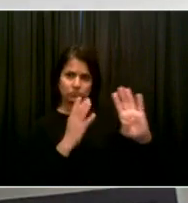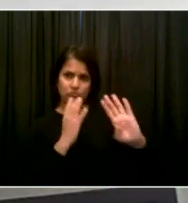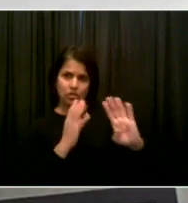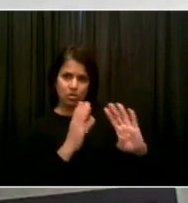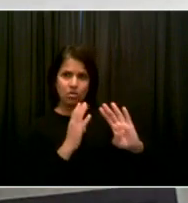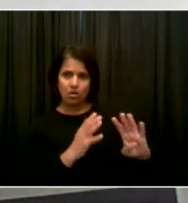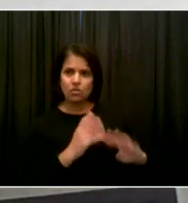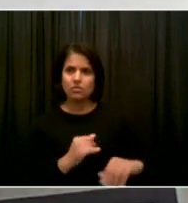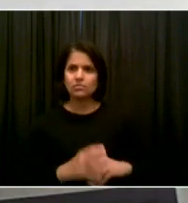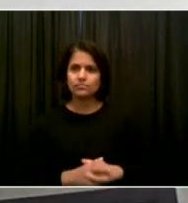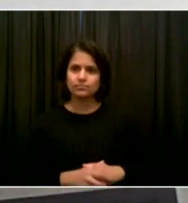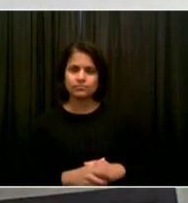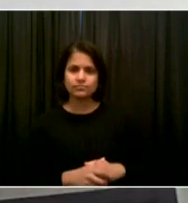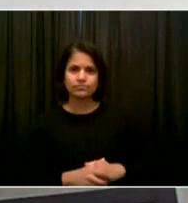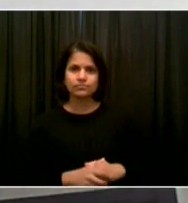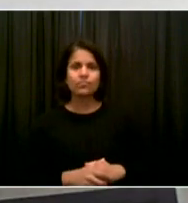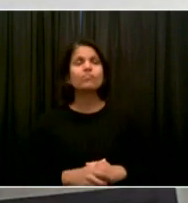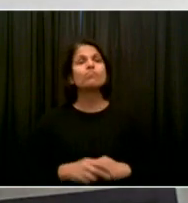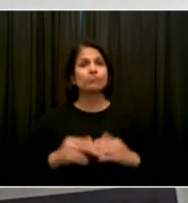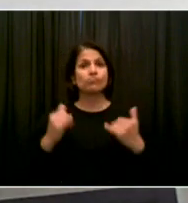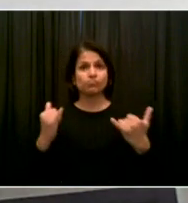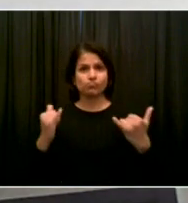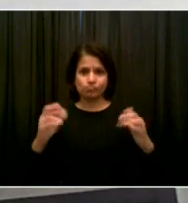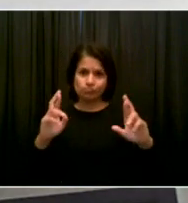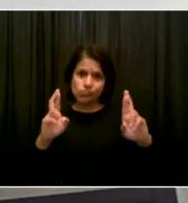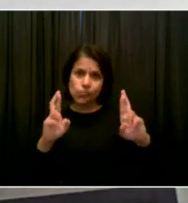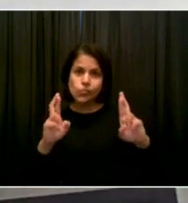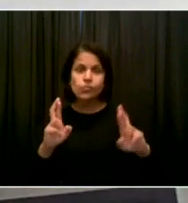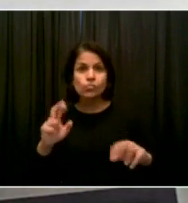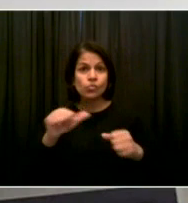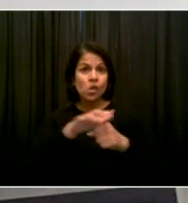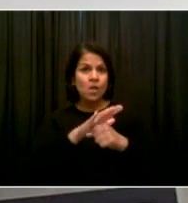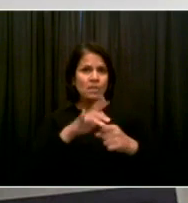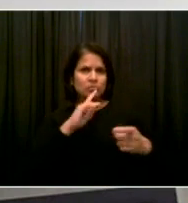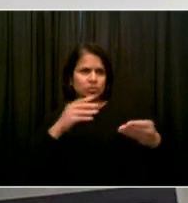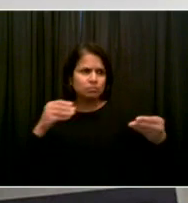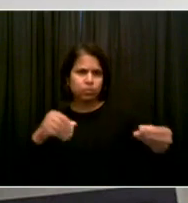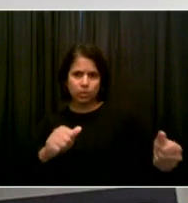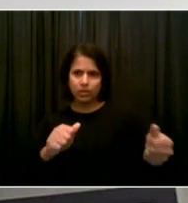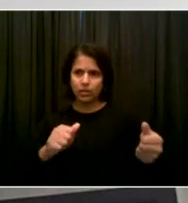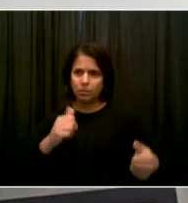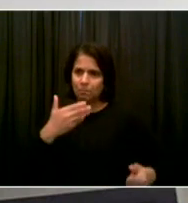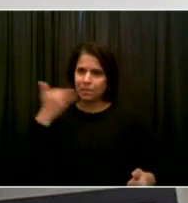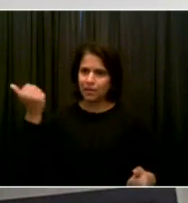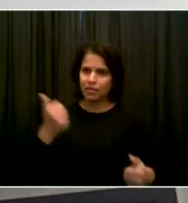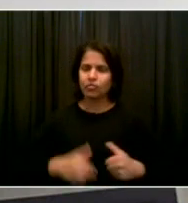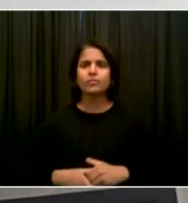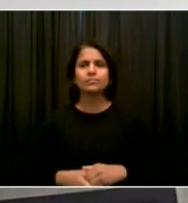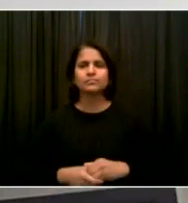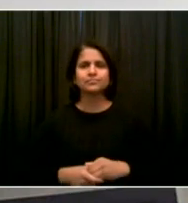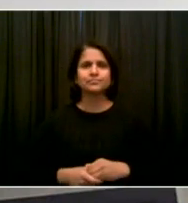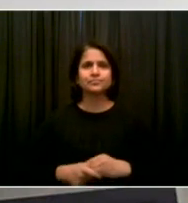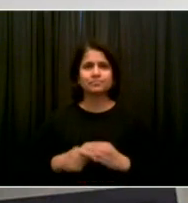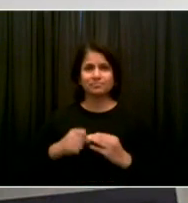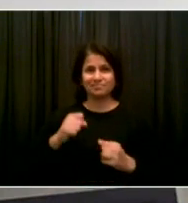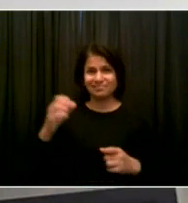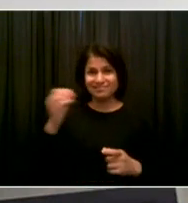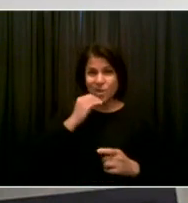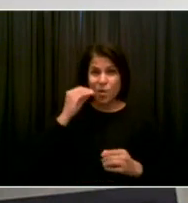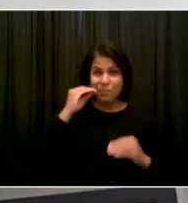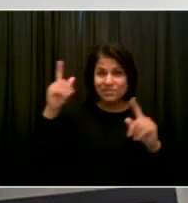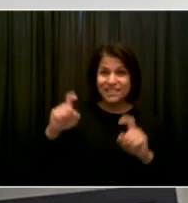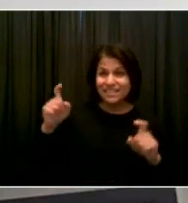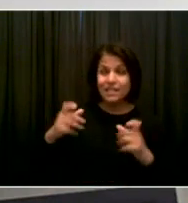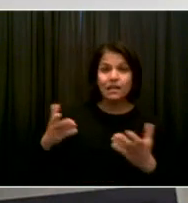will run better. Once we have enough home kits, that was a huge way we would make